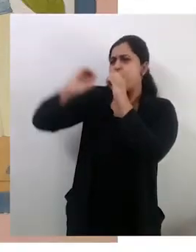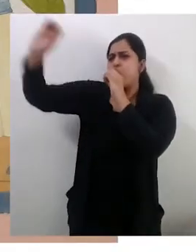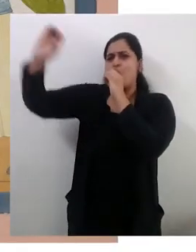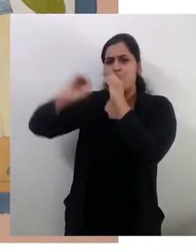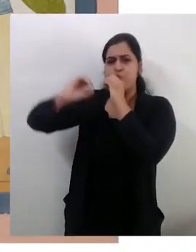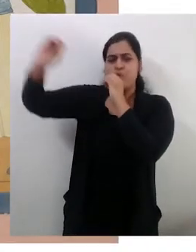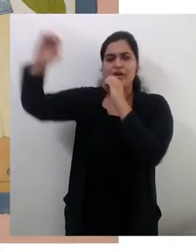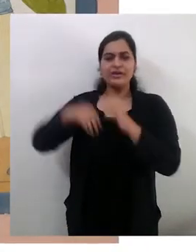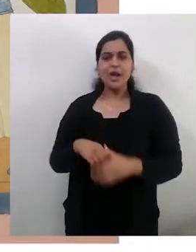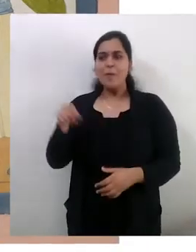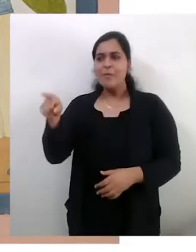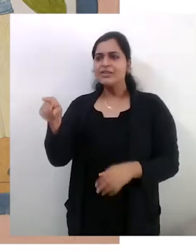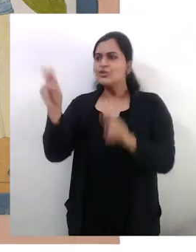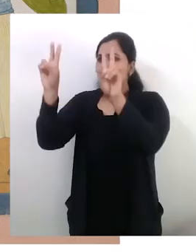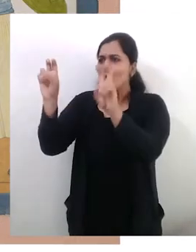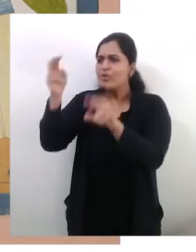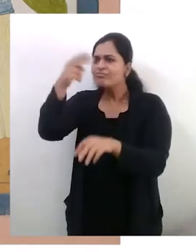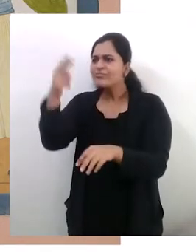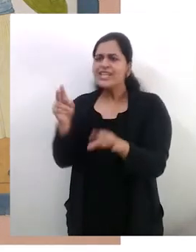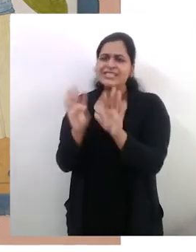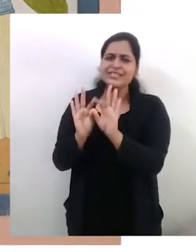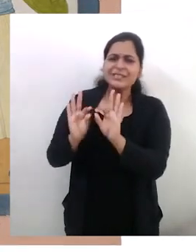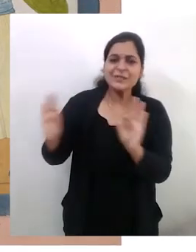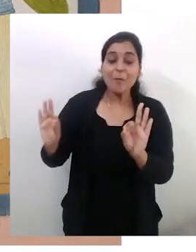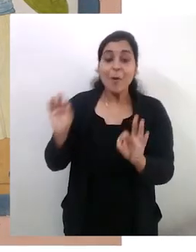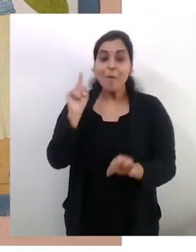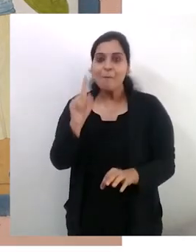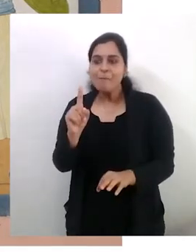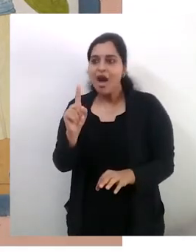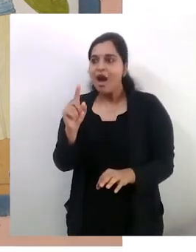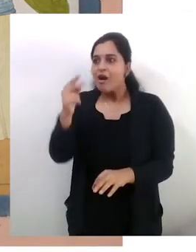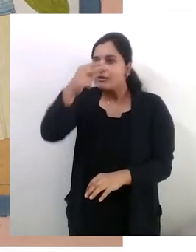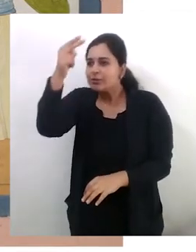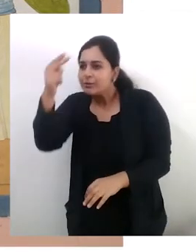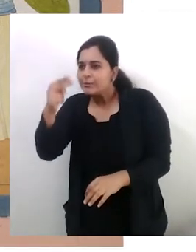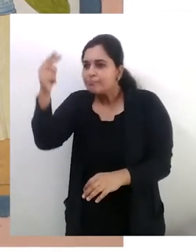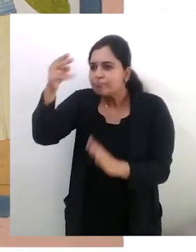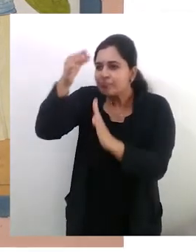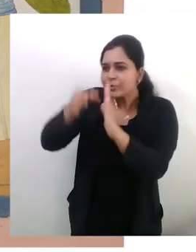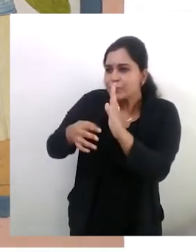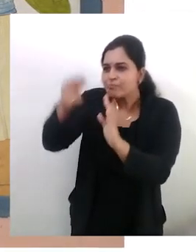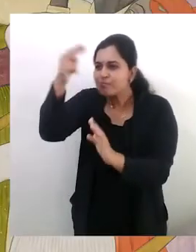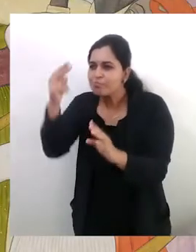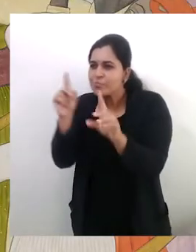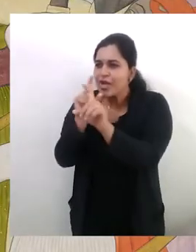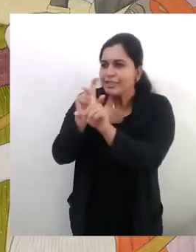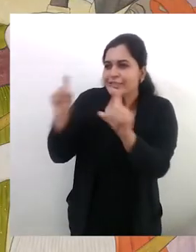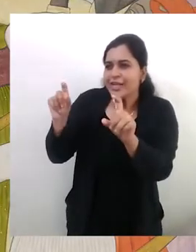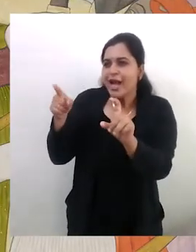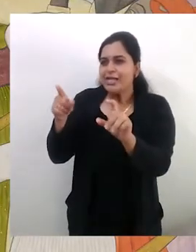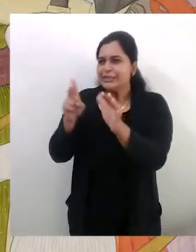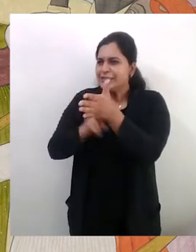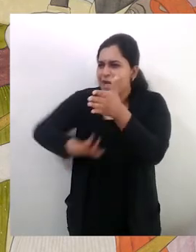It's a simple subject which is tightly composed with an energy and sense of abandon pulsing through it. The